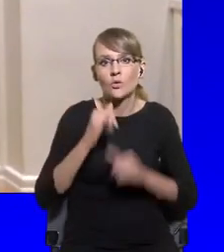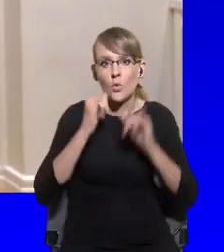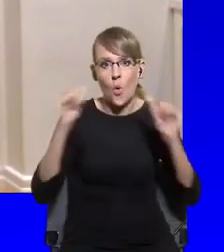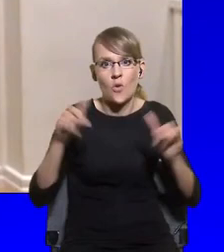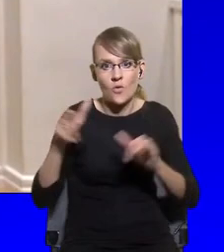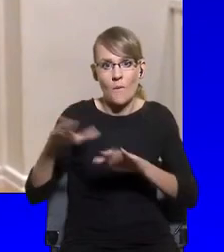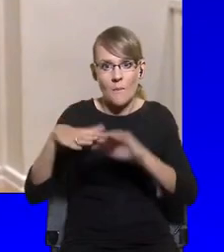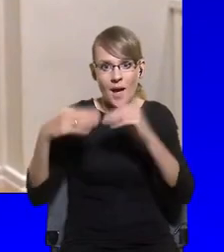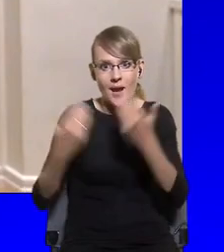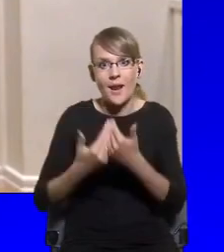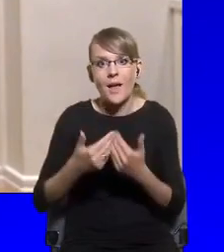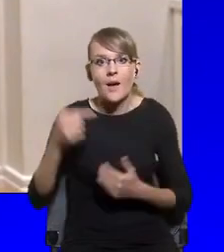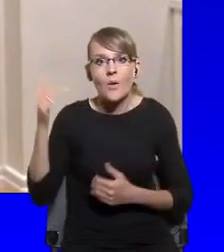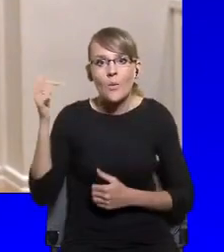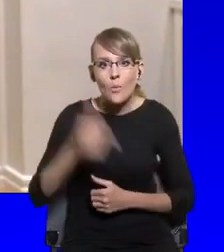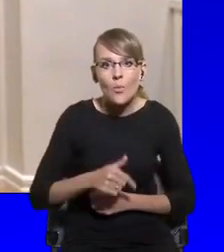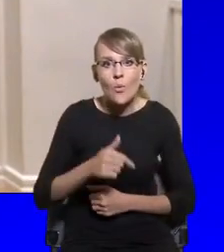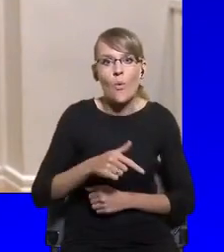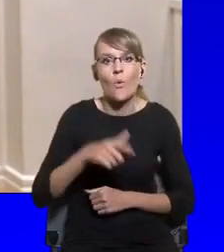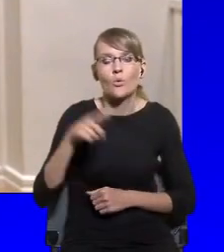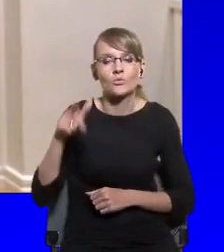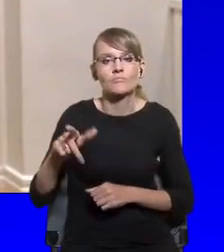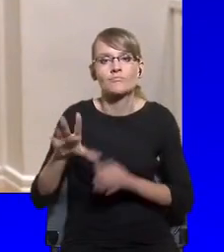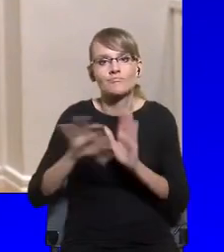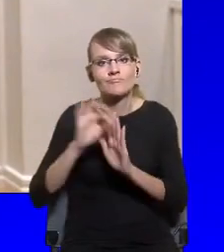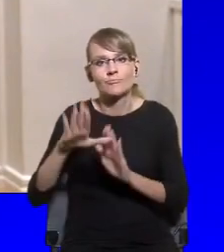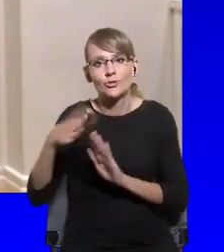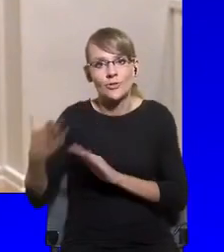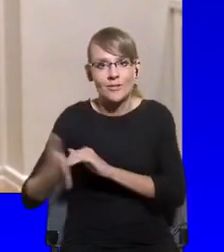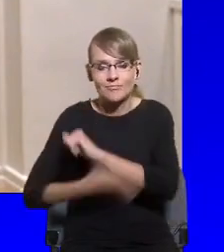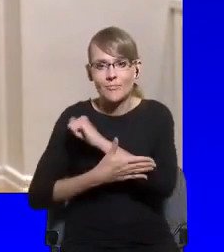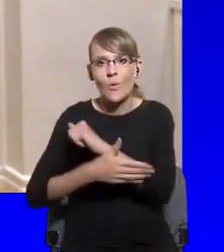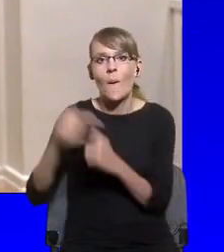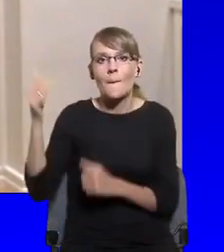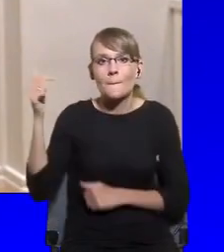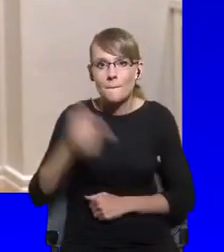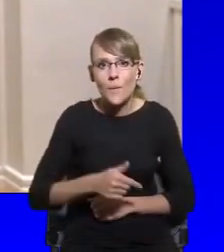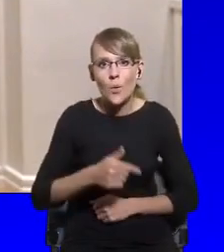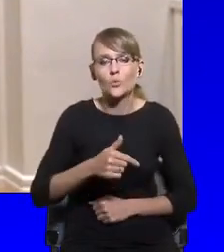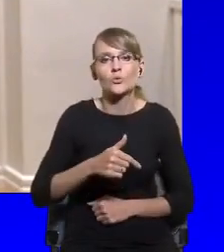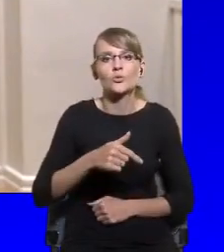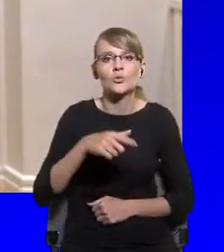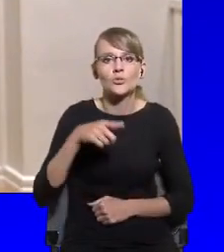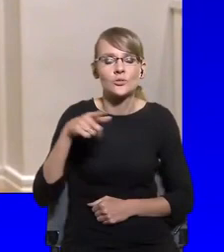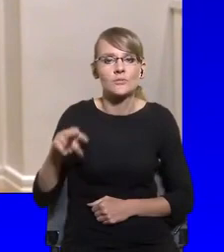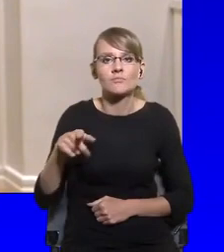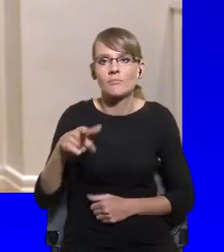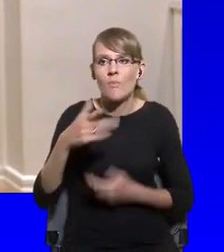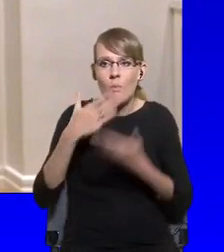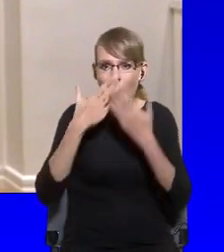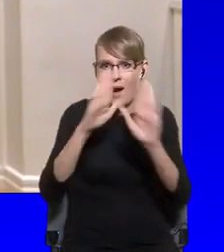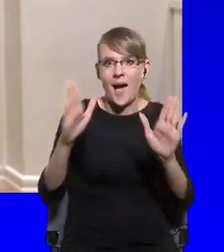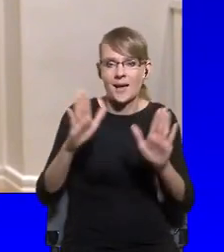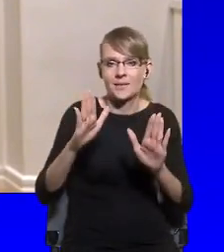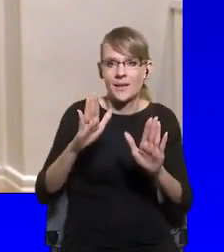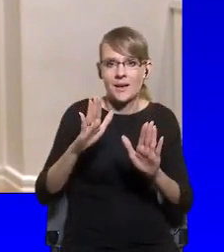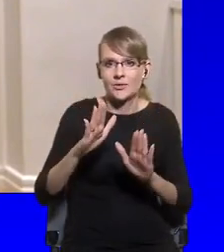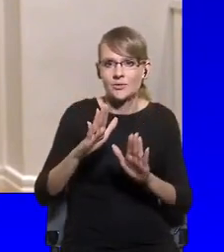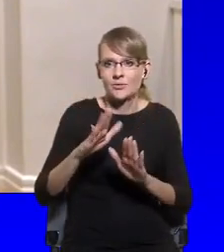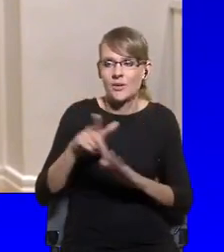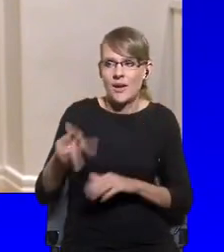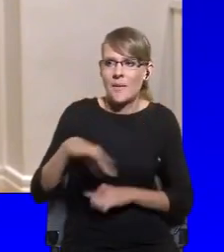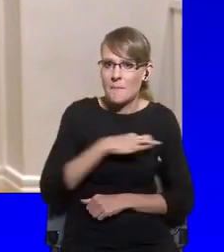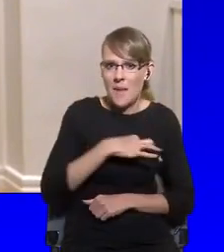de-mask, uh, them, um, uh, their, uh, idea of pretending to be actually Democrats,